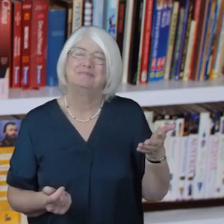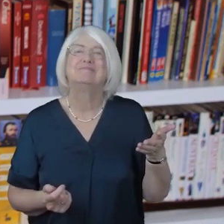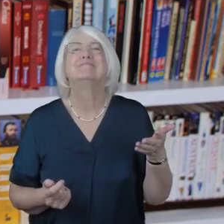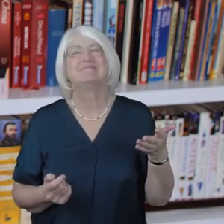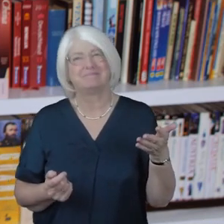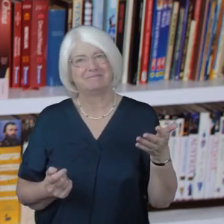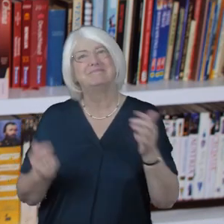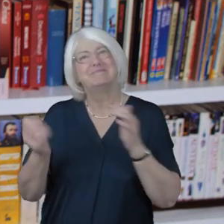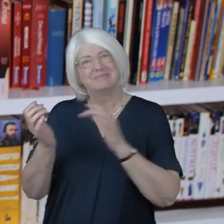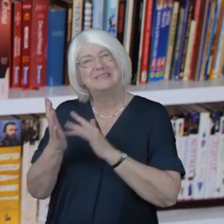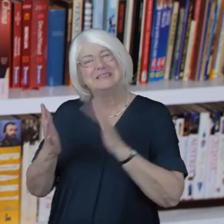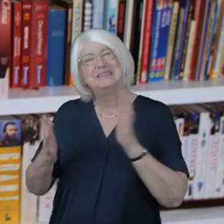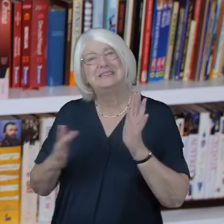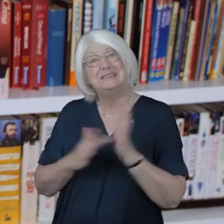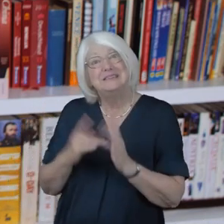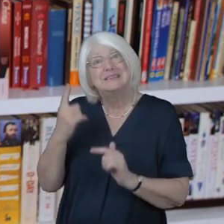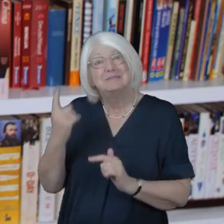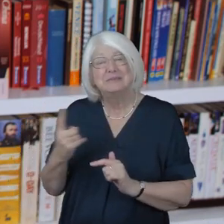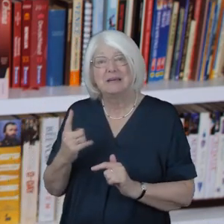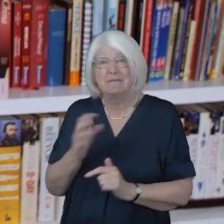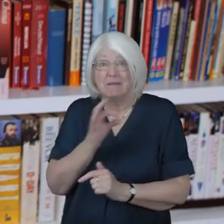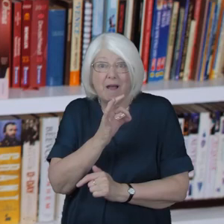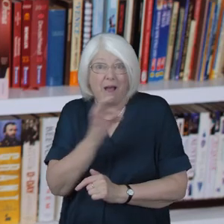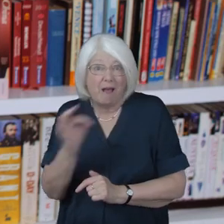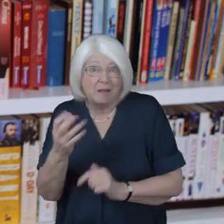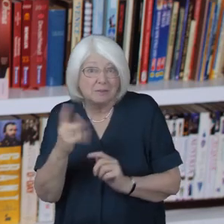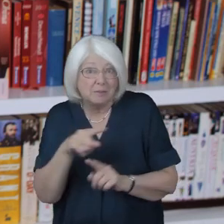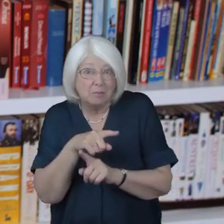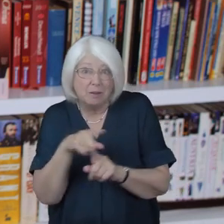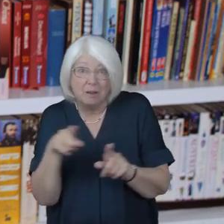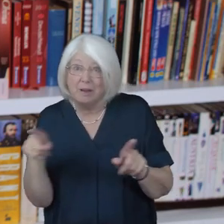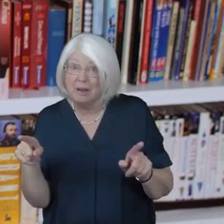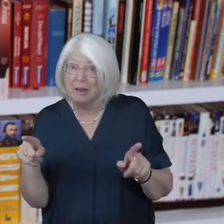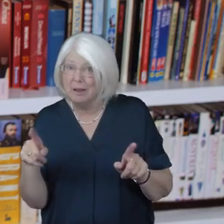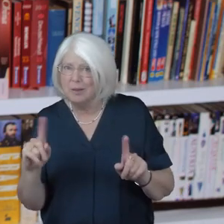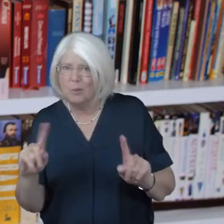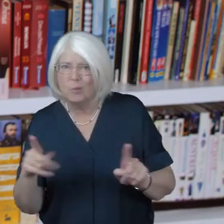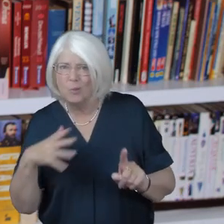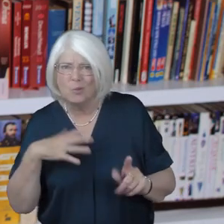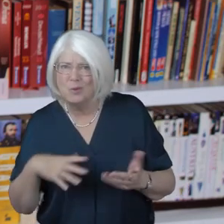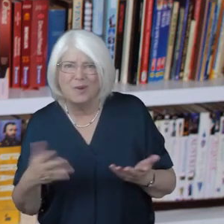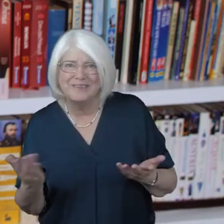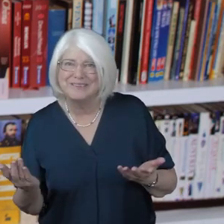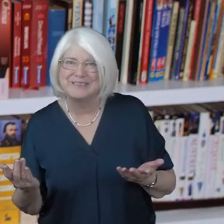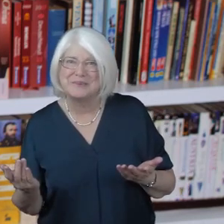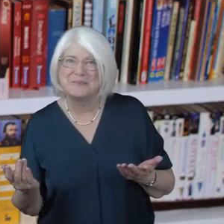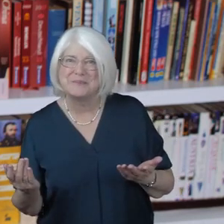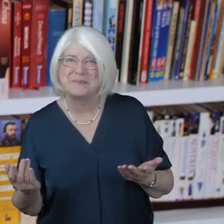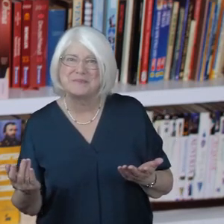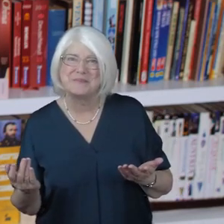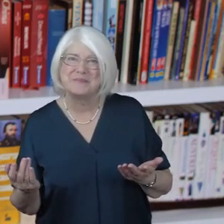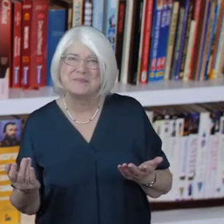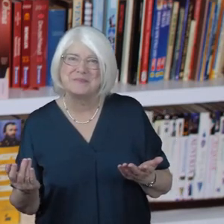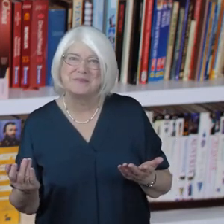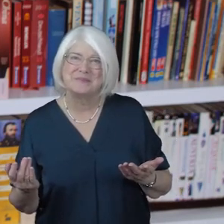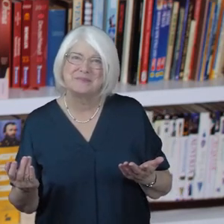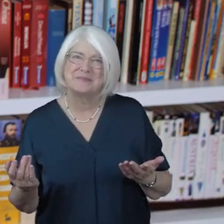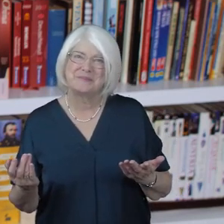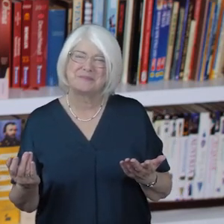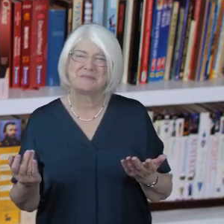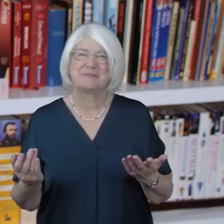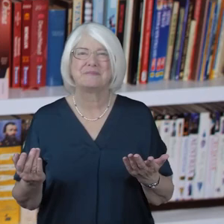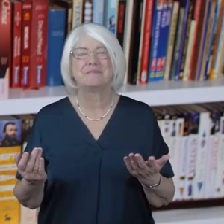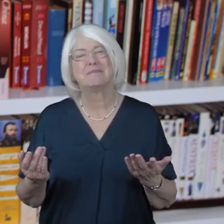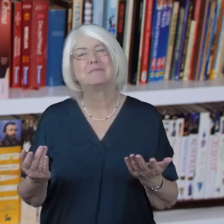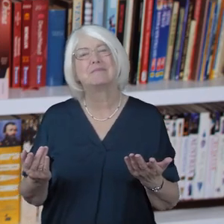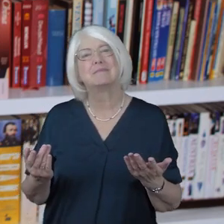Jesus himself asked so often of the people he met what do you want me to do for you the church